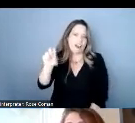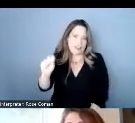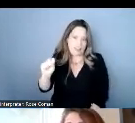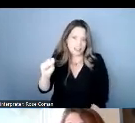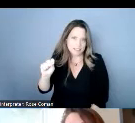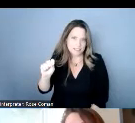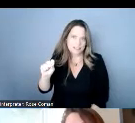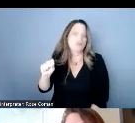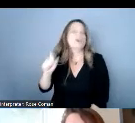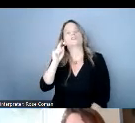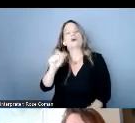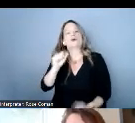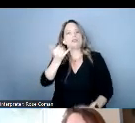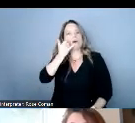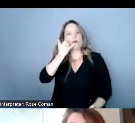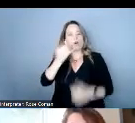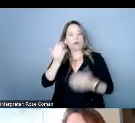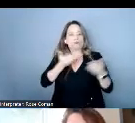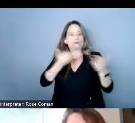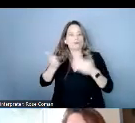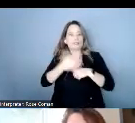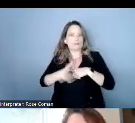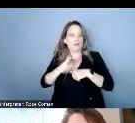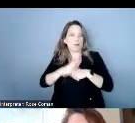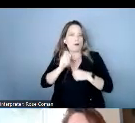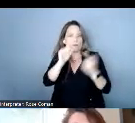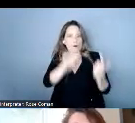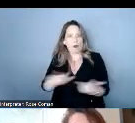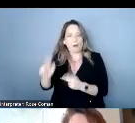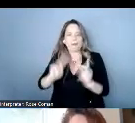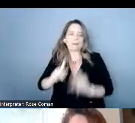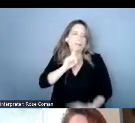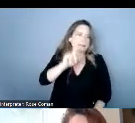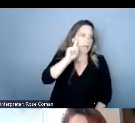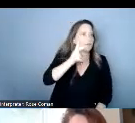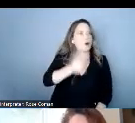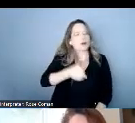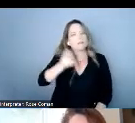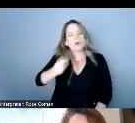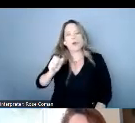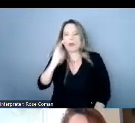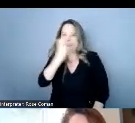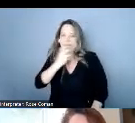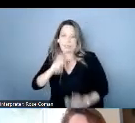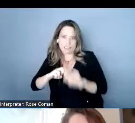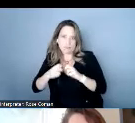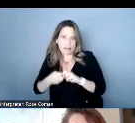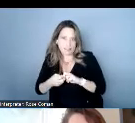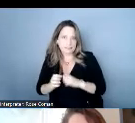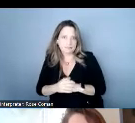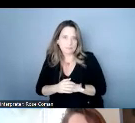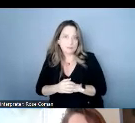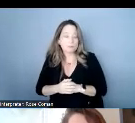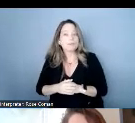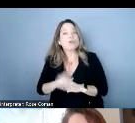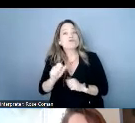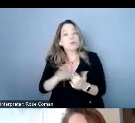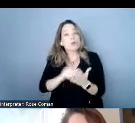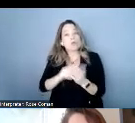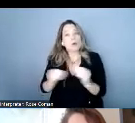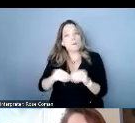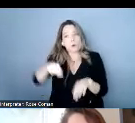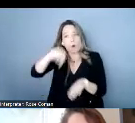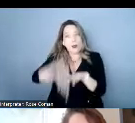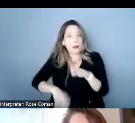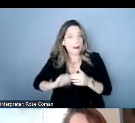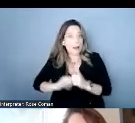network accessible for for those who are deaf hard of hearing or have speech disabilities now you can learn more about the trs by going